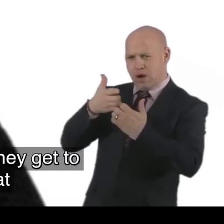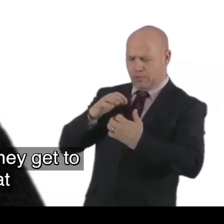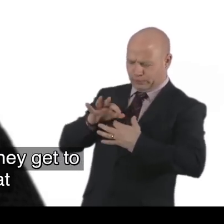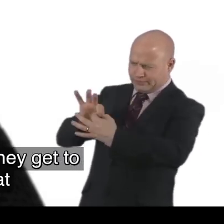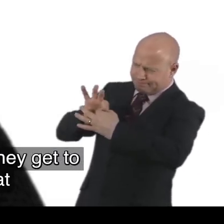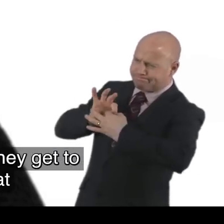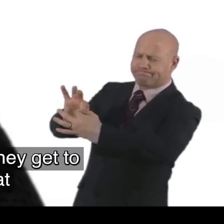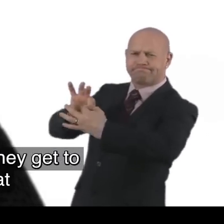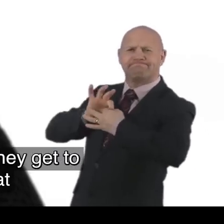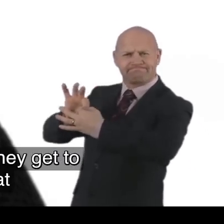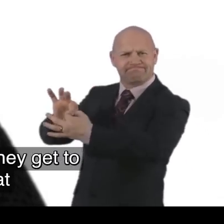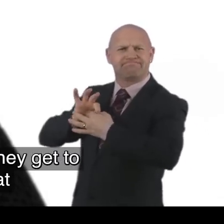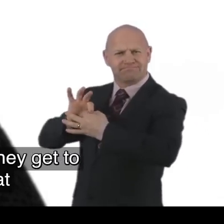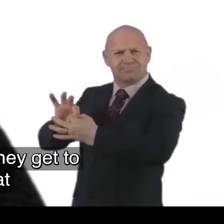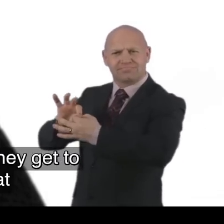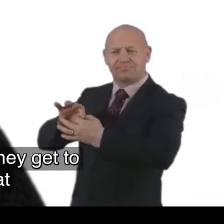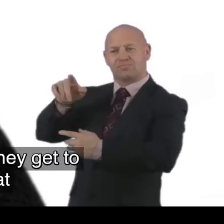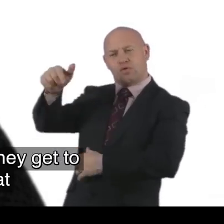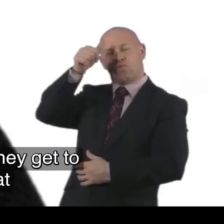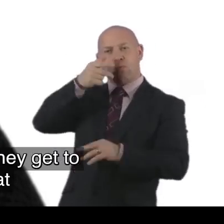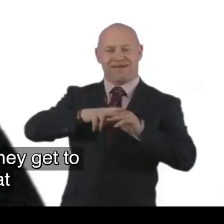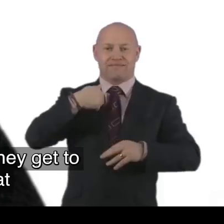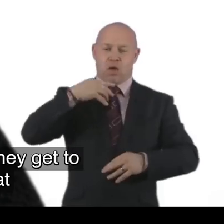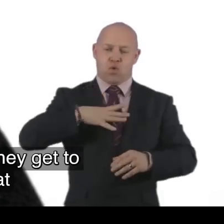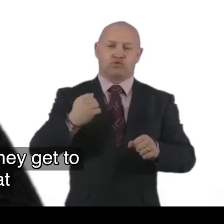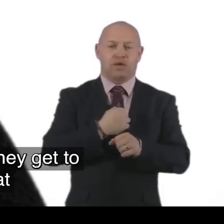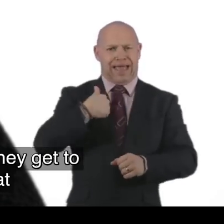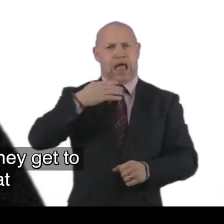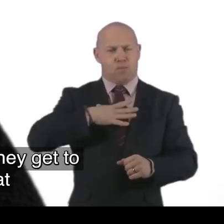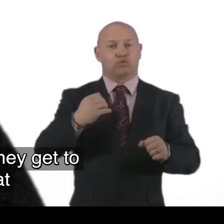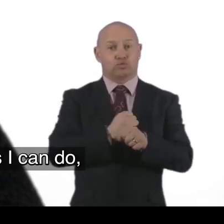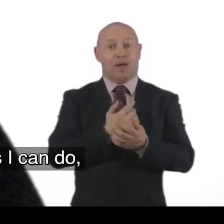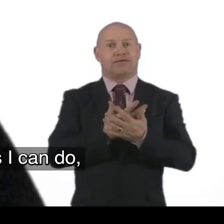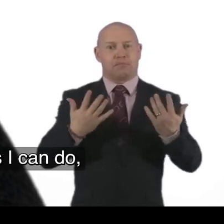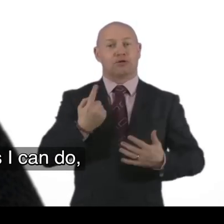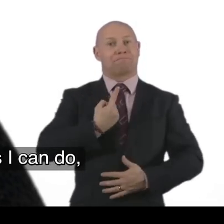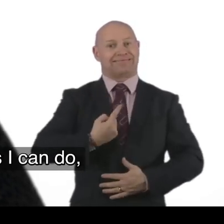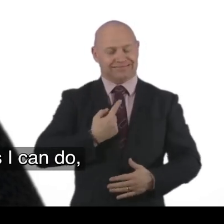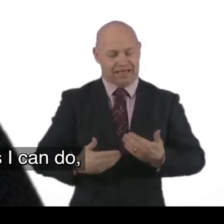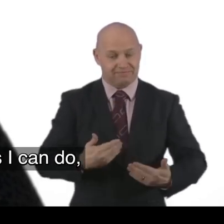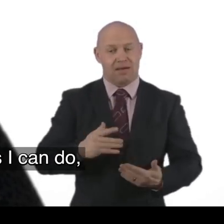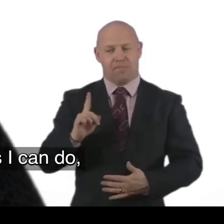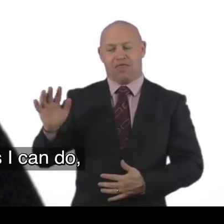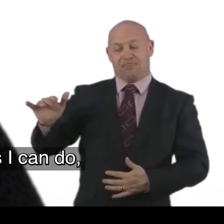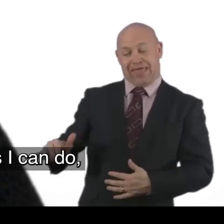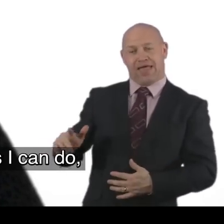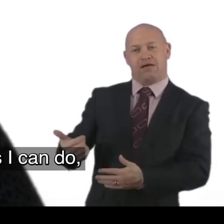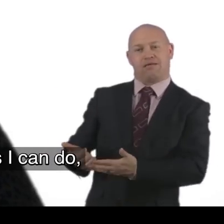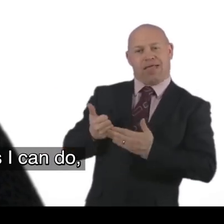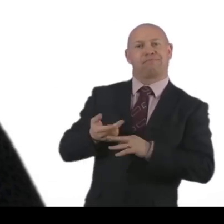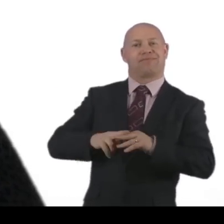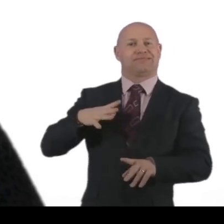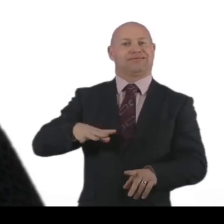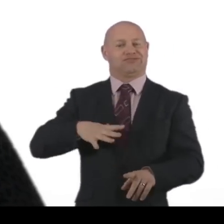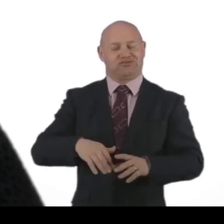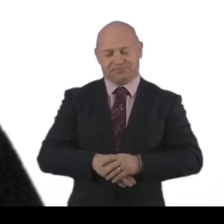get to know. How. I work. And they know. That. If I want to do things. Or try to do as much. As I can do. They're there to